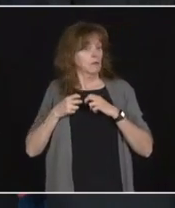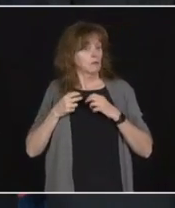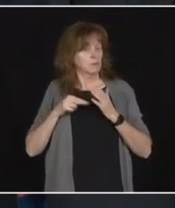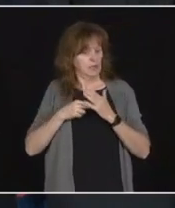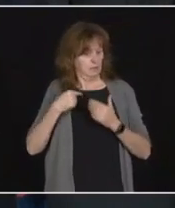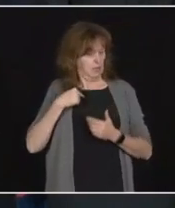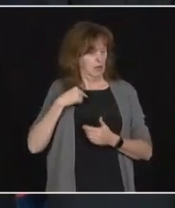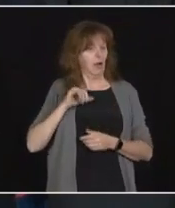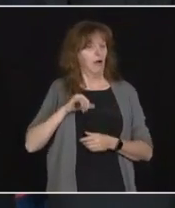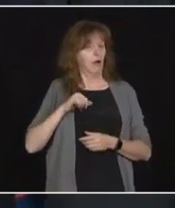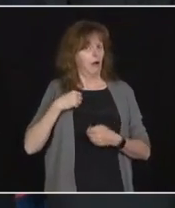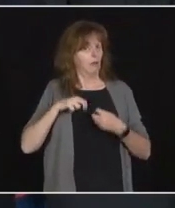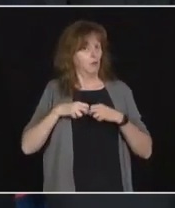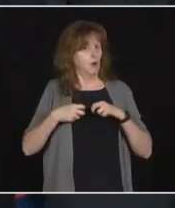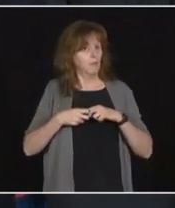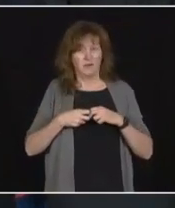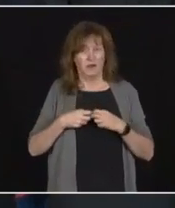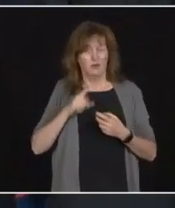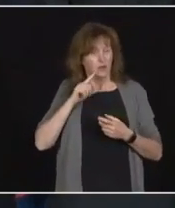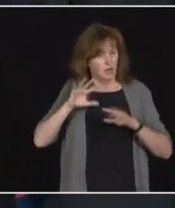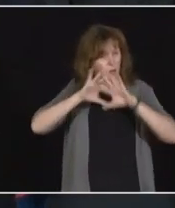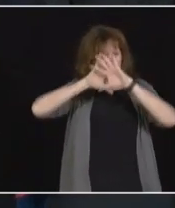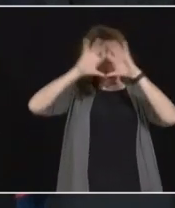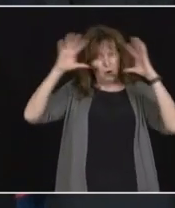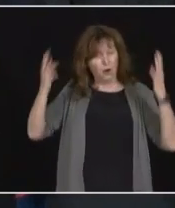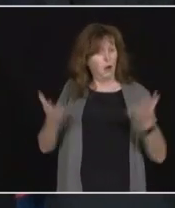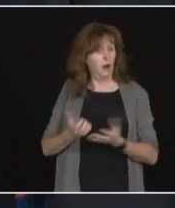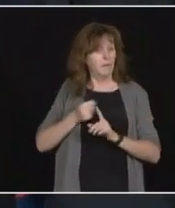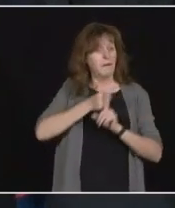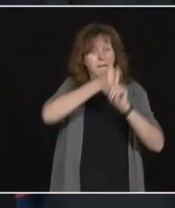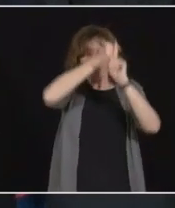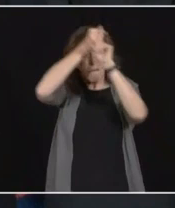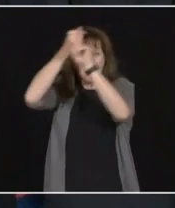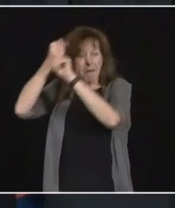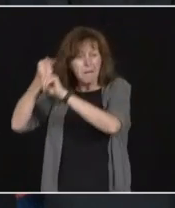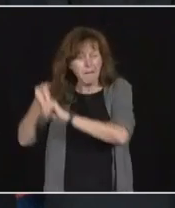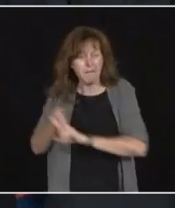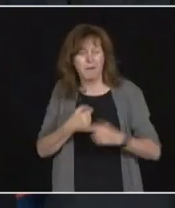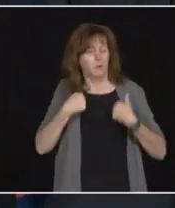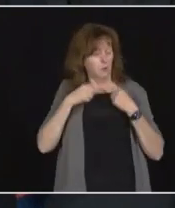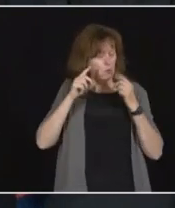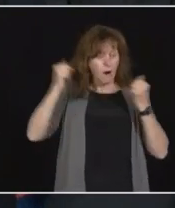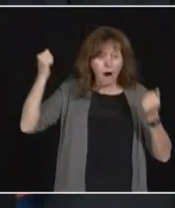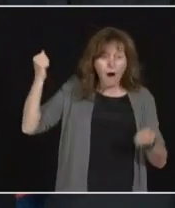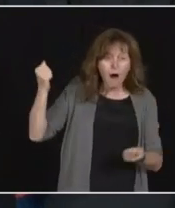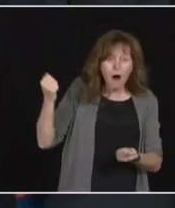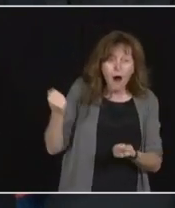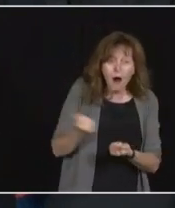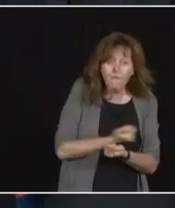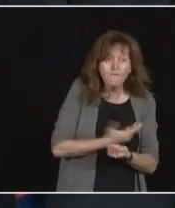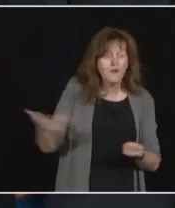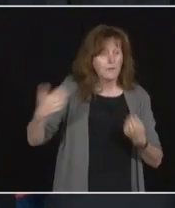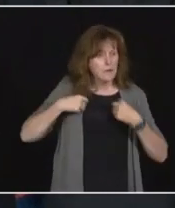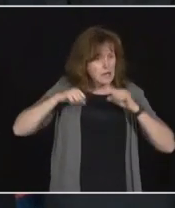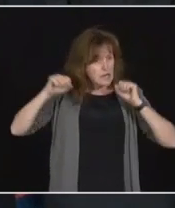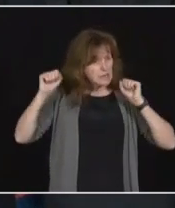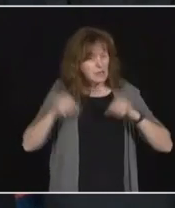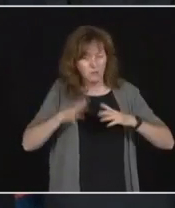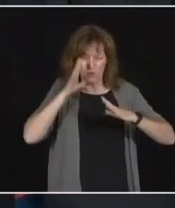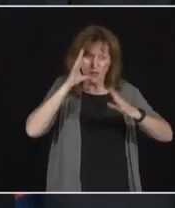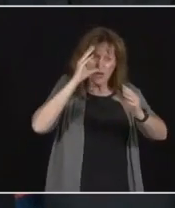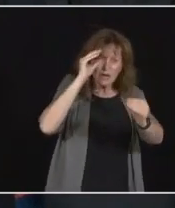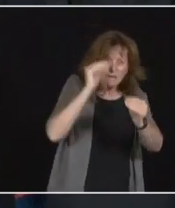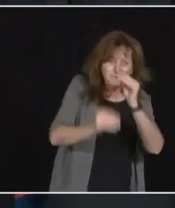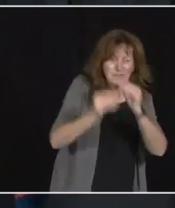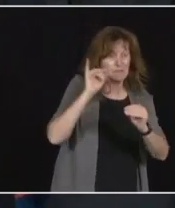everything we have at it. And it we're continuing to do that. We're going to fix the problem. And we're going to get